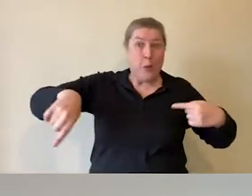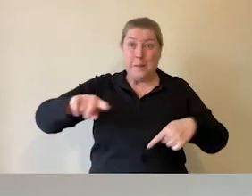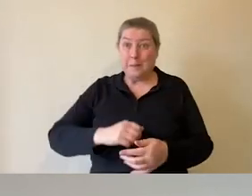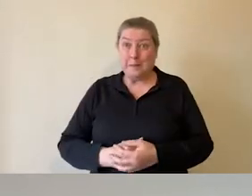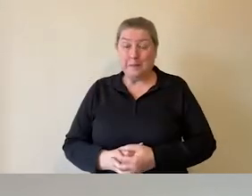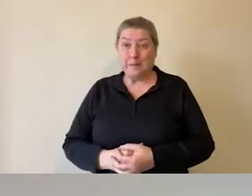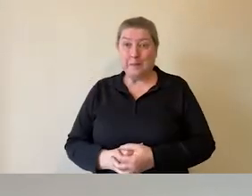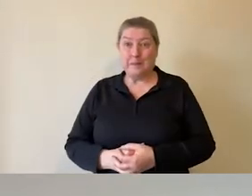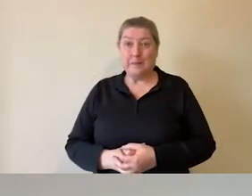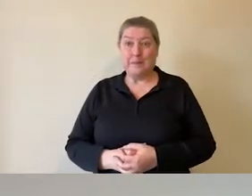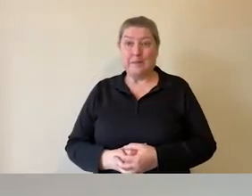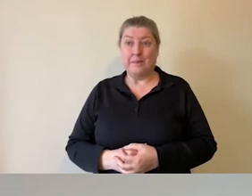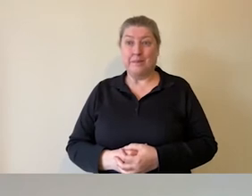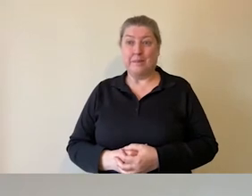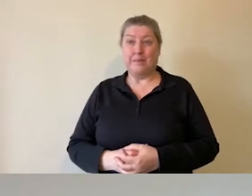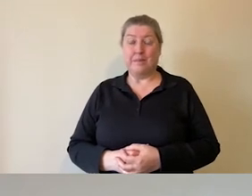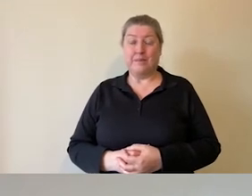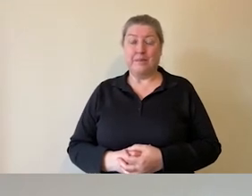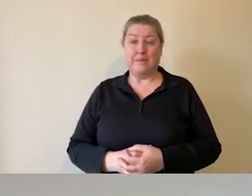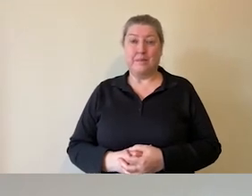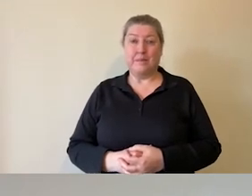without thinking about.